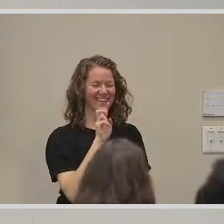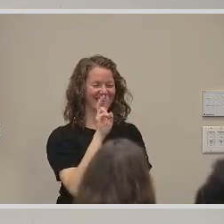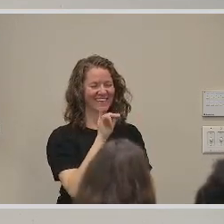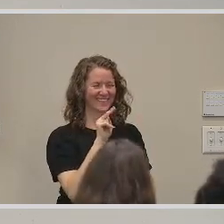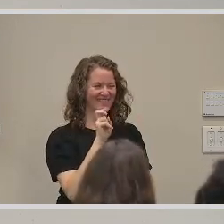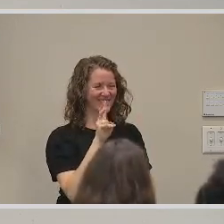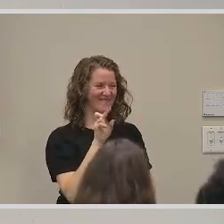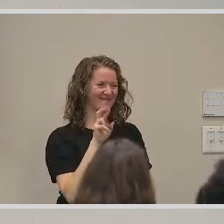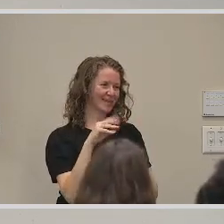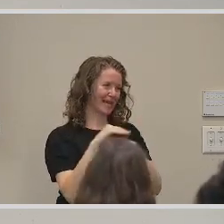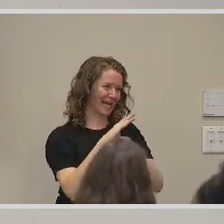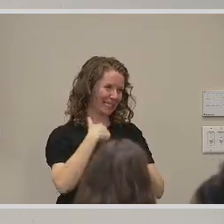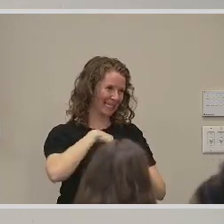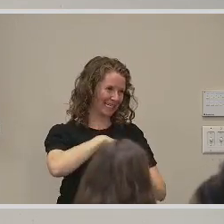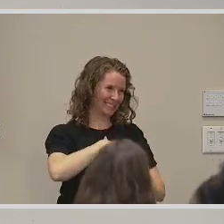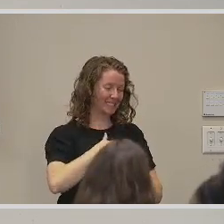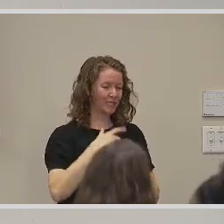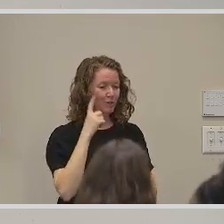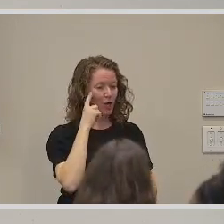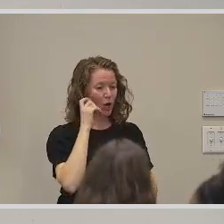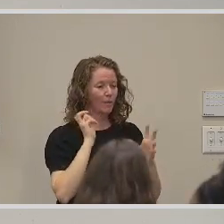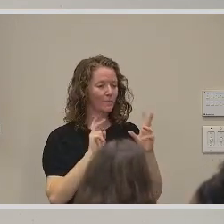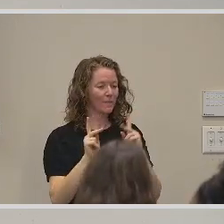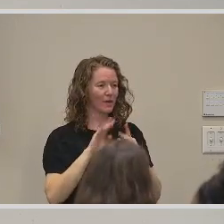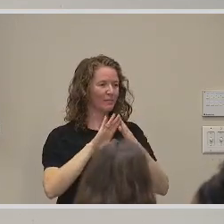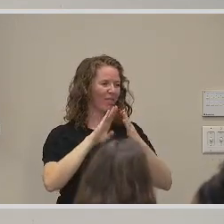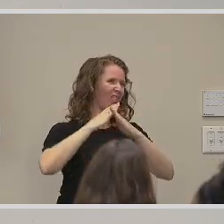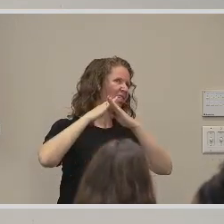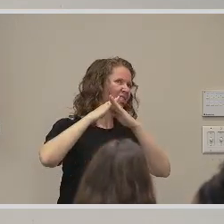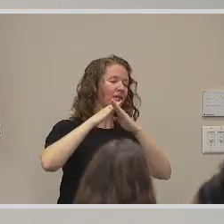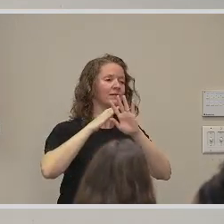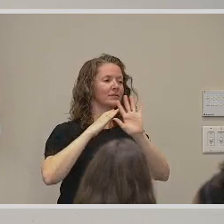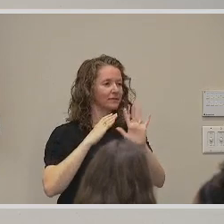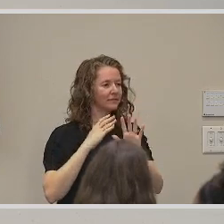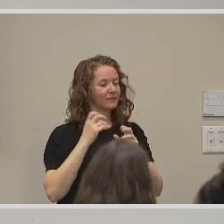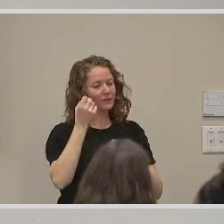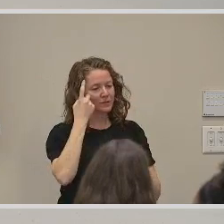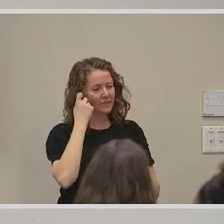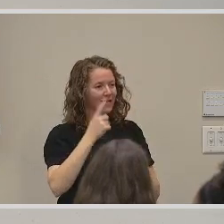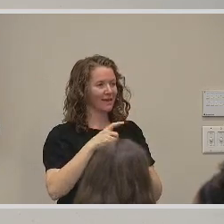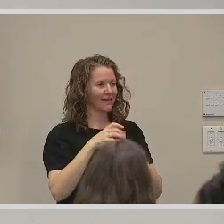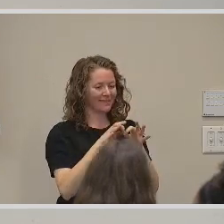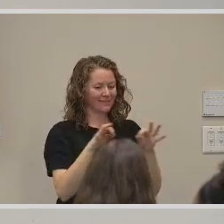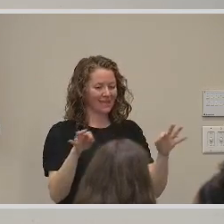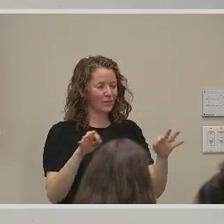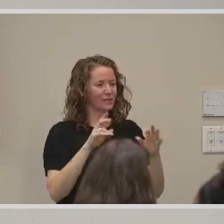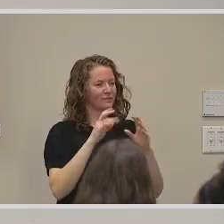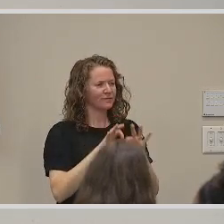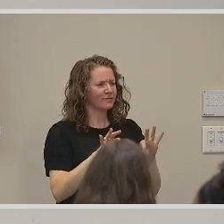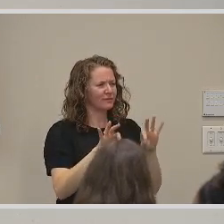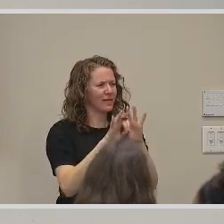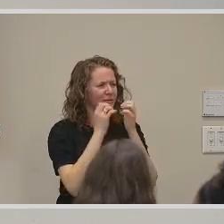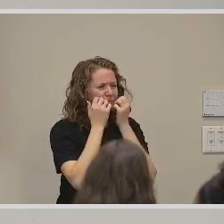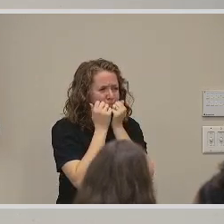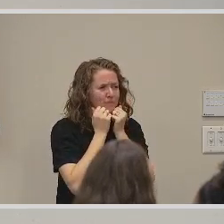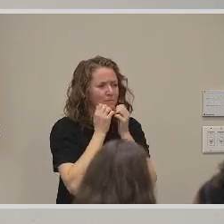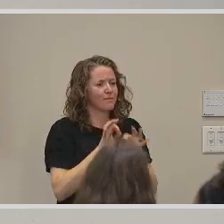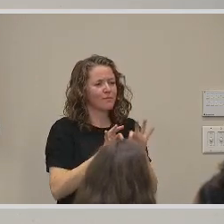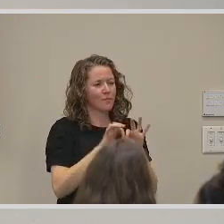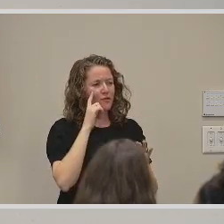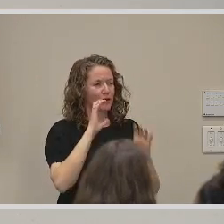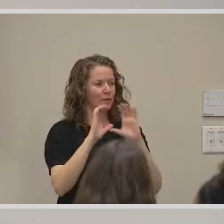Through these events, we hope to break down barriers and encourage people to see ASL as a legitimate and valuable form of communication for so many different people,